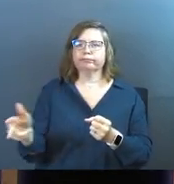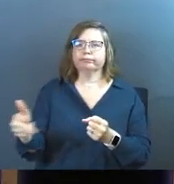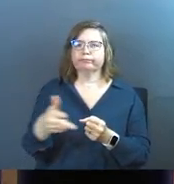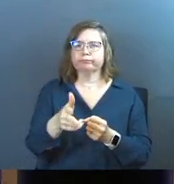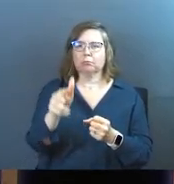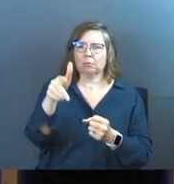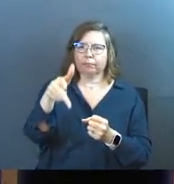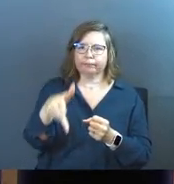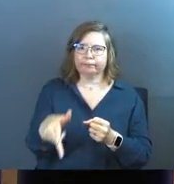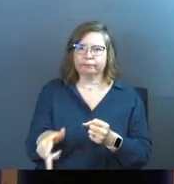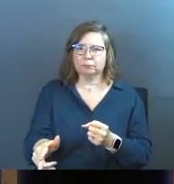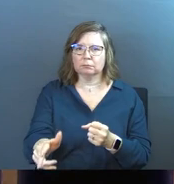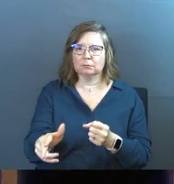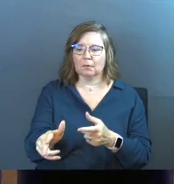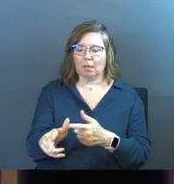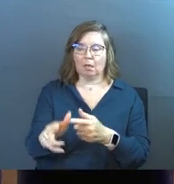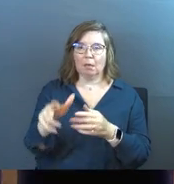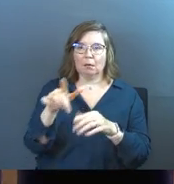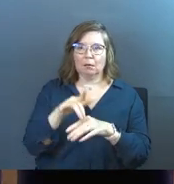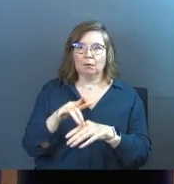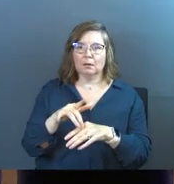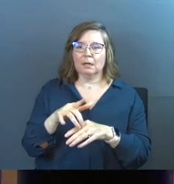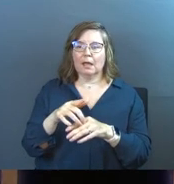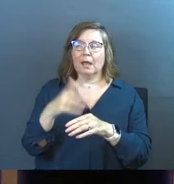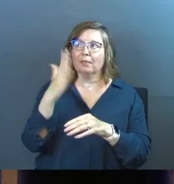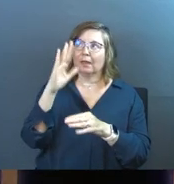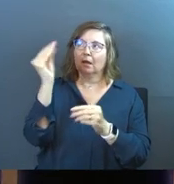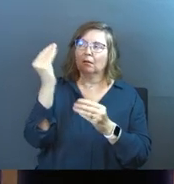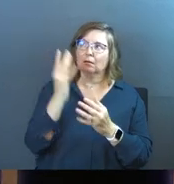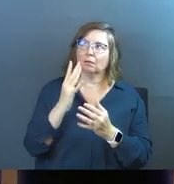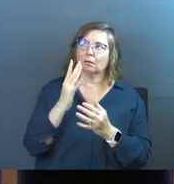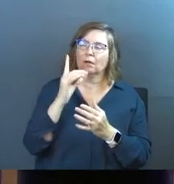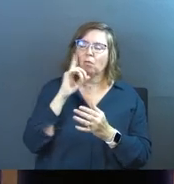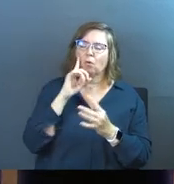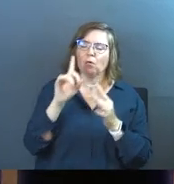all of a sudden God spoke and said, I'm sending you to a land of milk and honey.